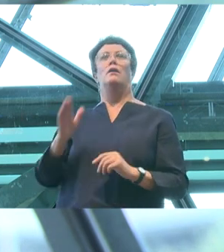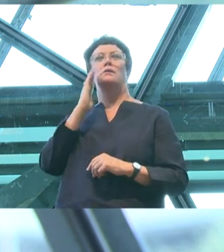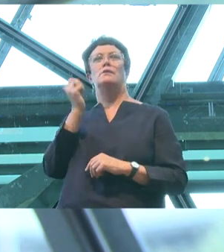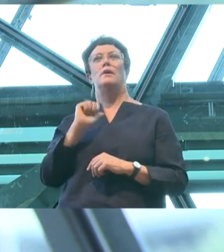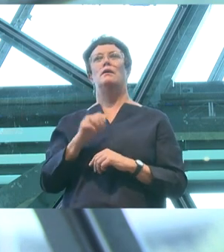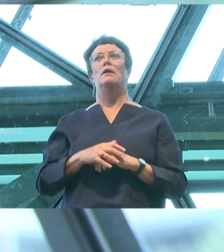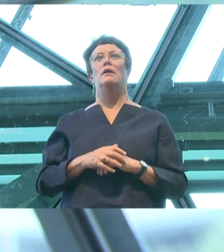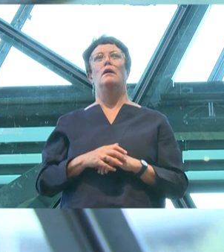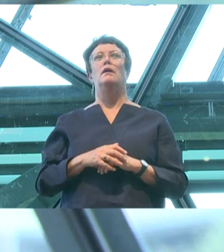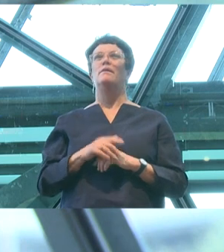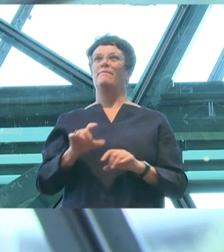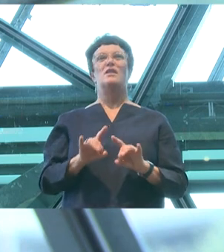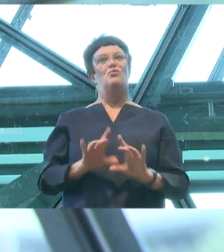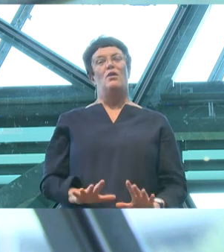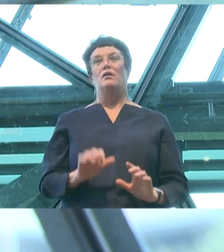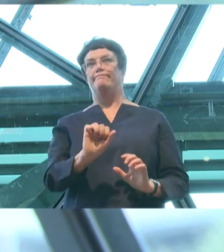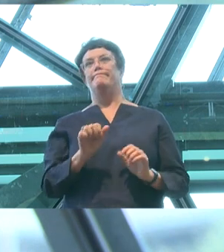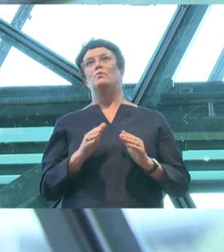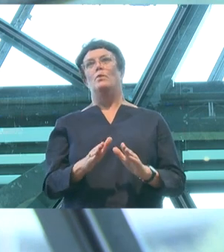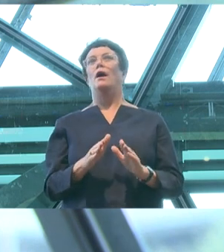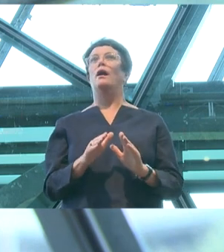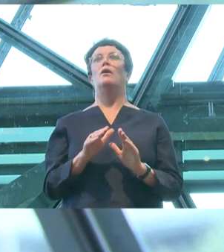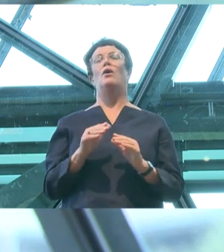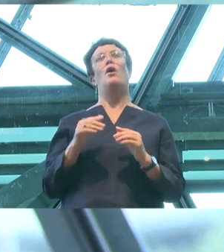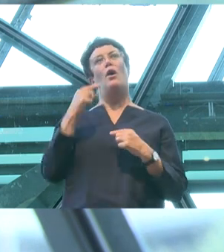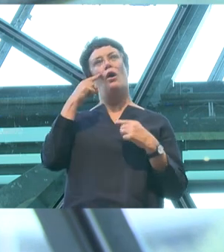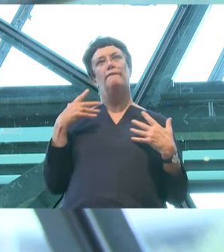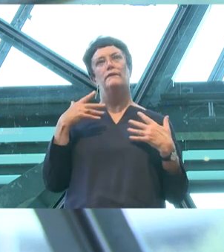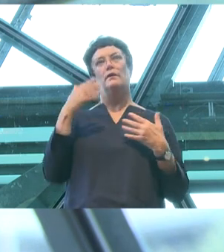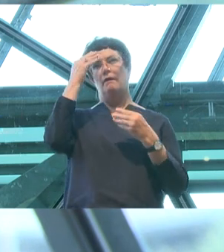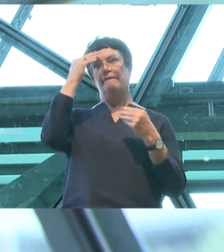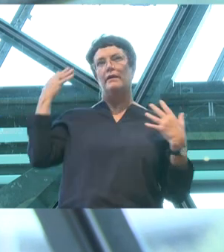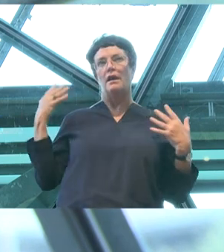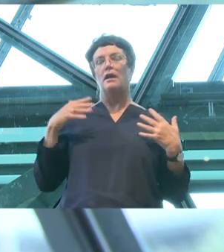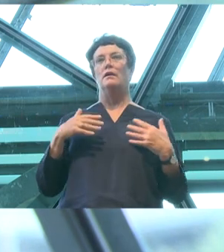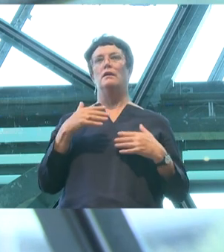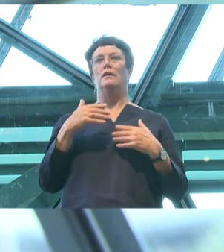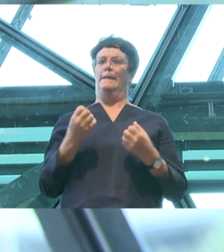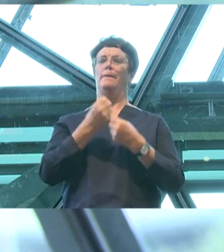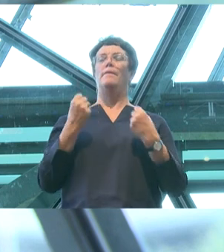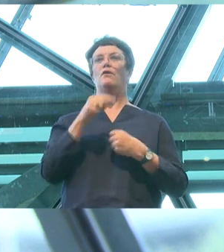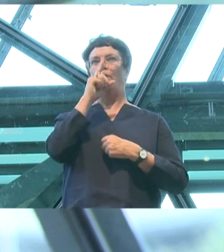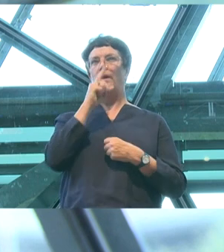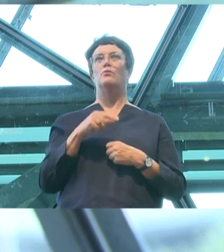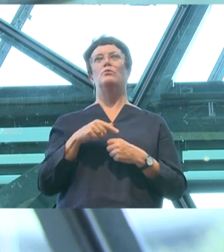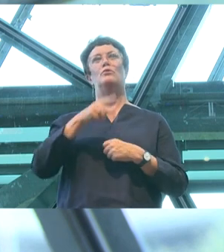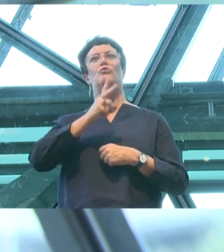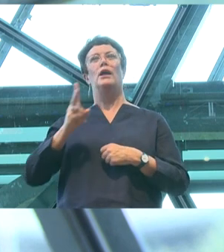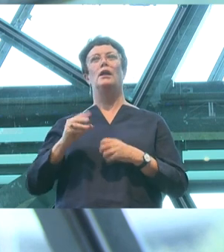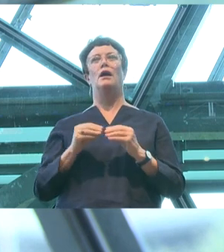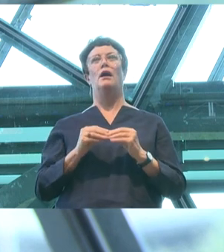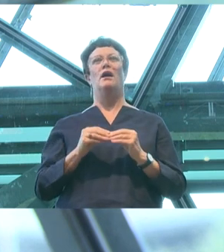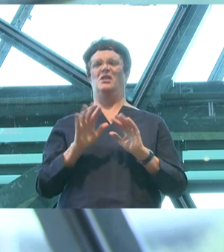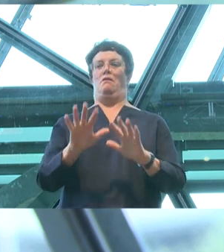a nation of forgetting and erasing. Powerful people in this country breezily dismiss over 65